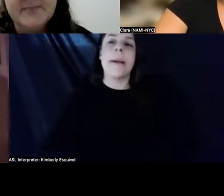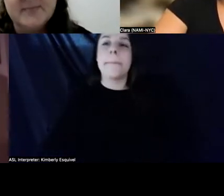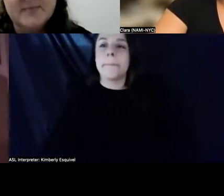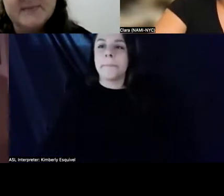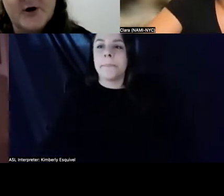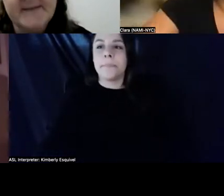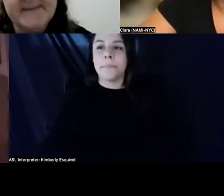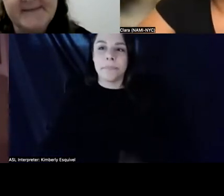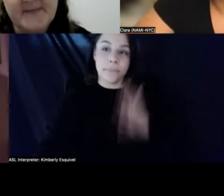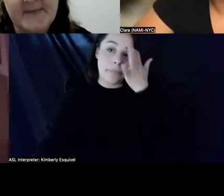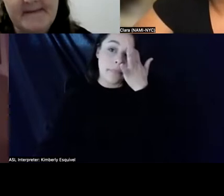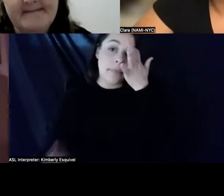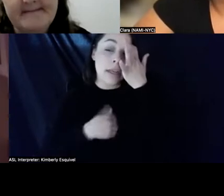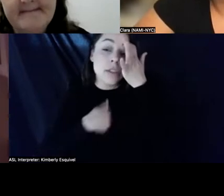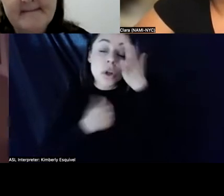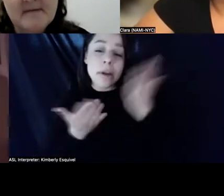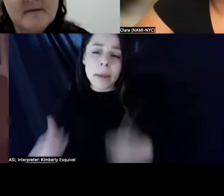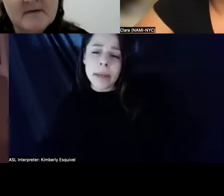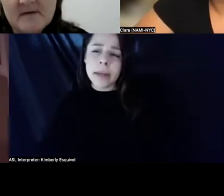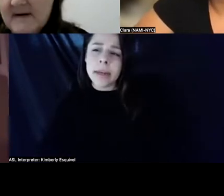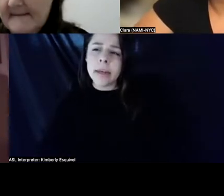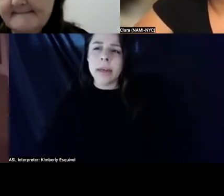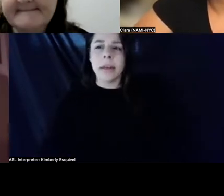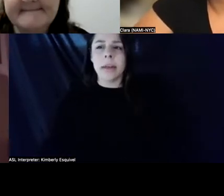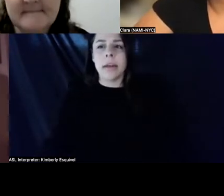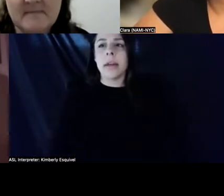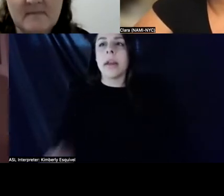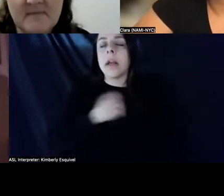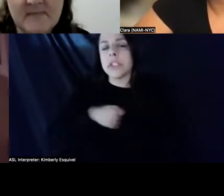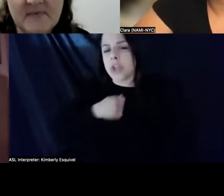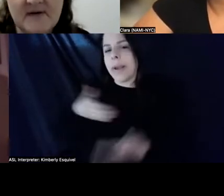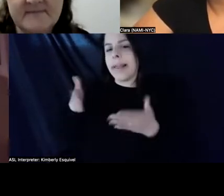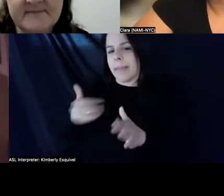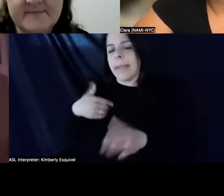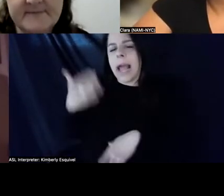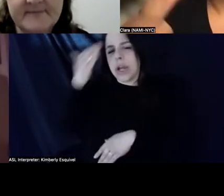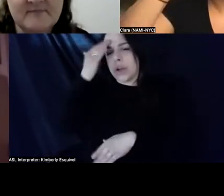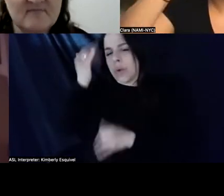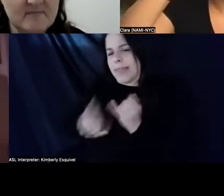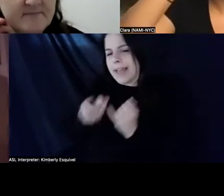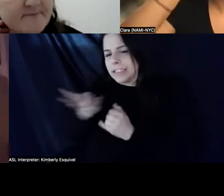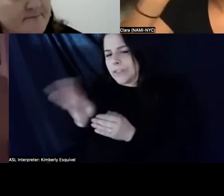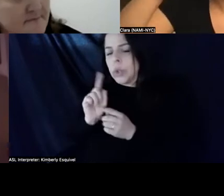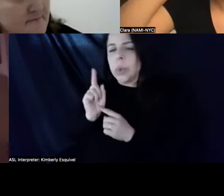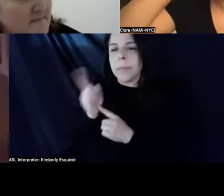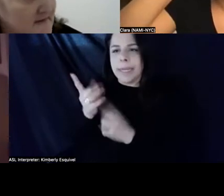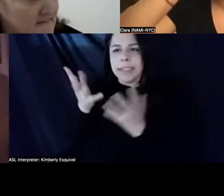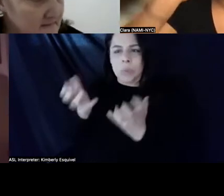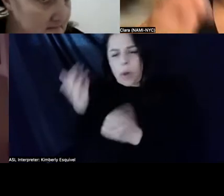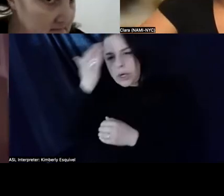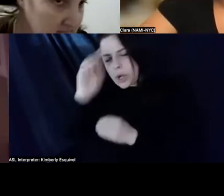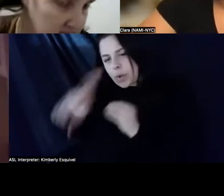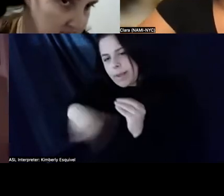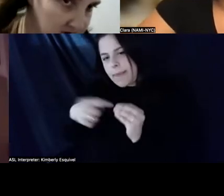sorry, I'm sorry. Let me, cause I know it's the last few minutes and I really want to know about something else also. Uh,